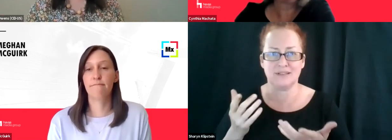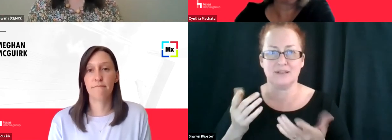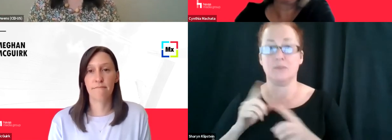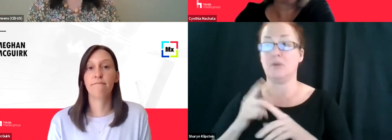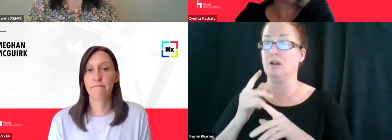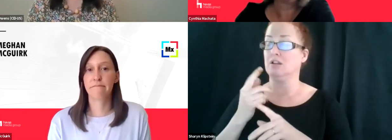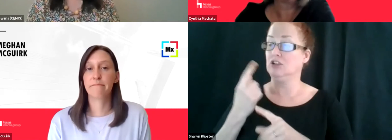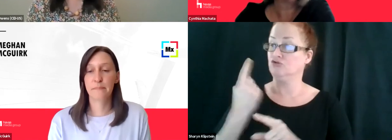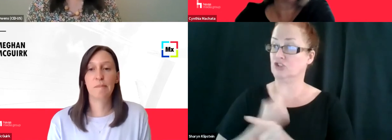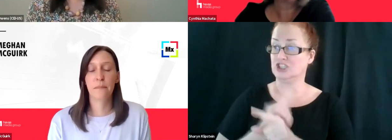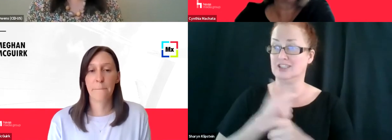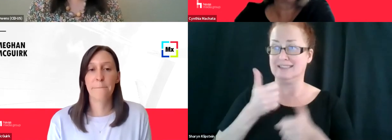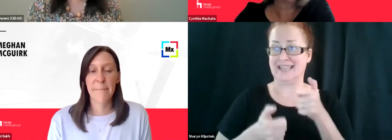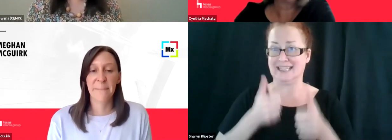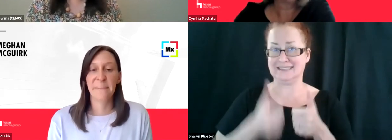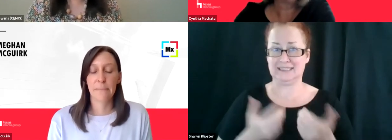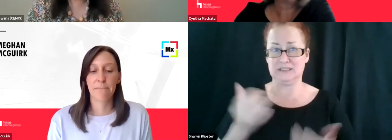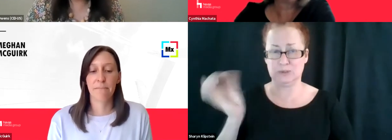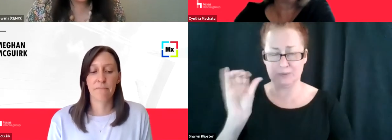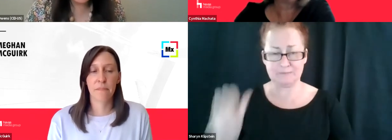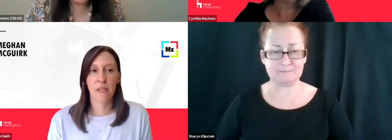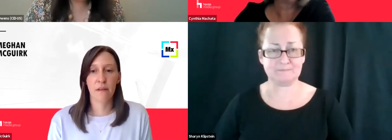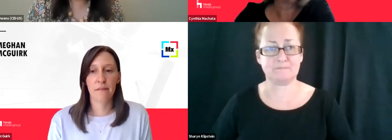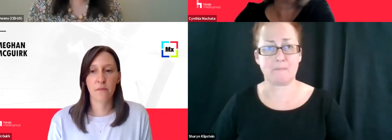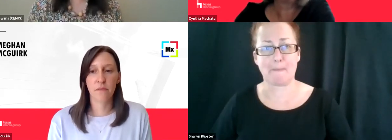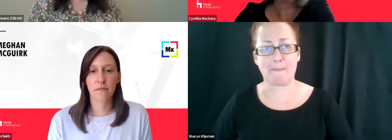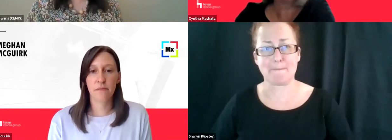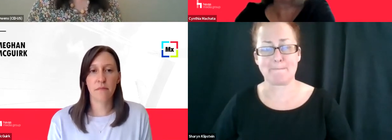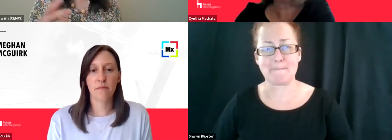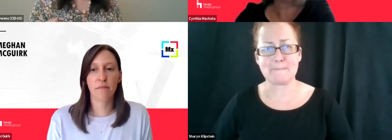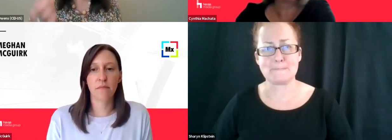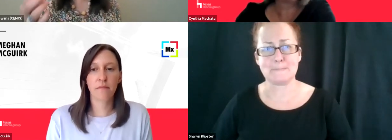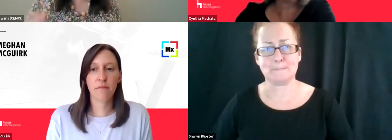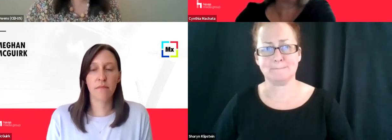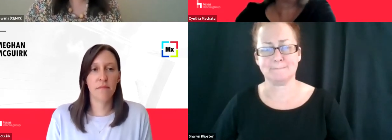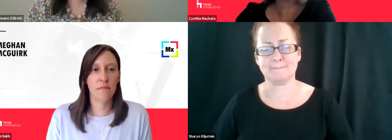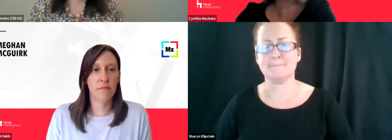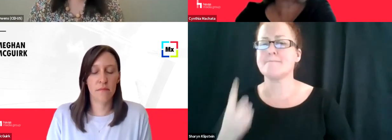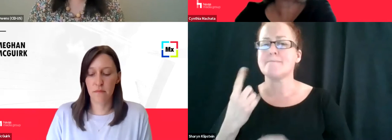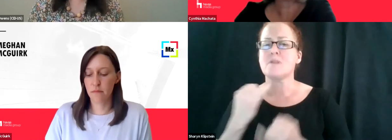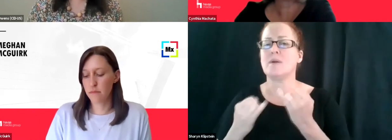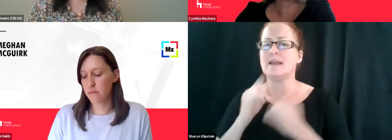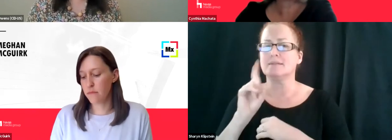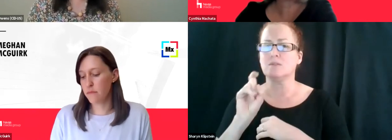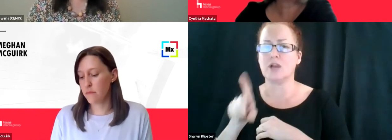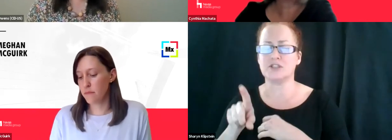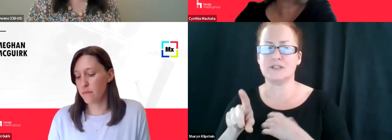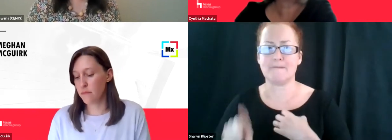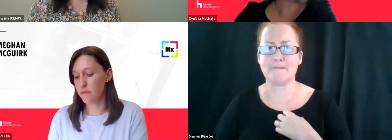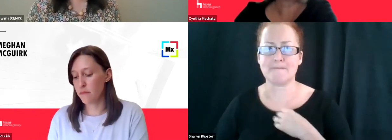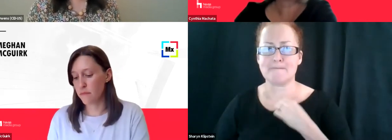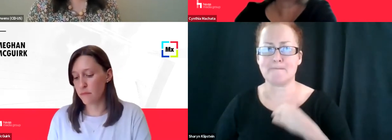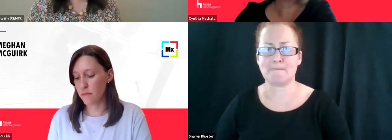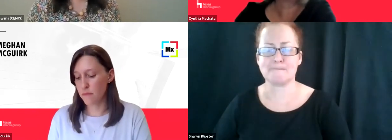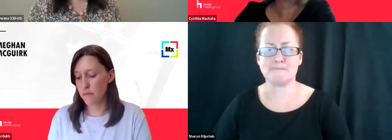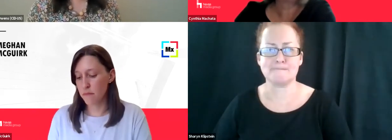texting sometimes too. Um, you know, I, I think, um, one last question I wanted to, to, to throw